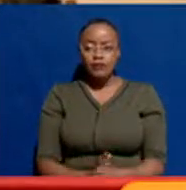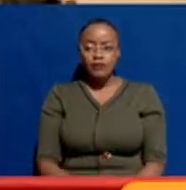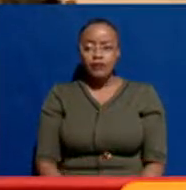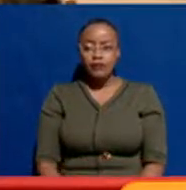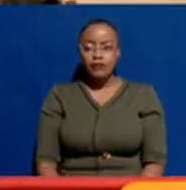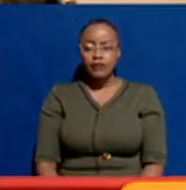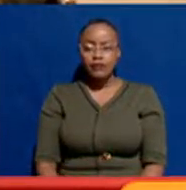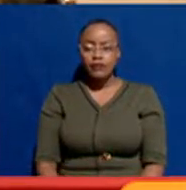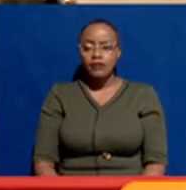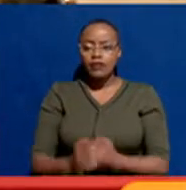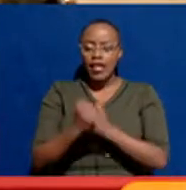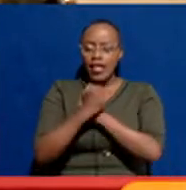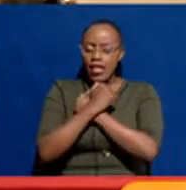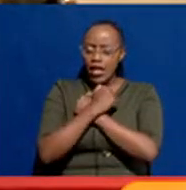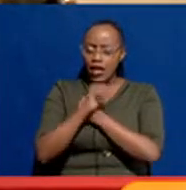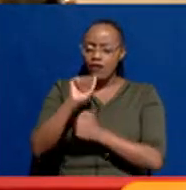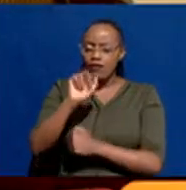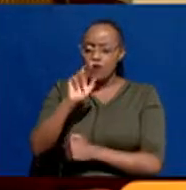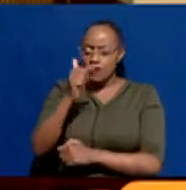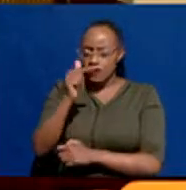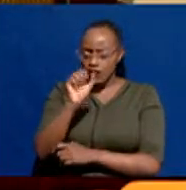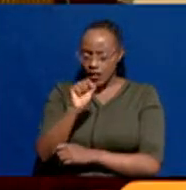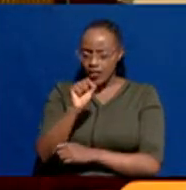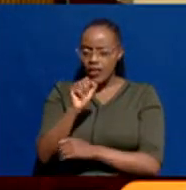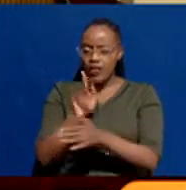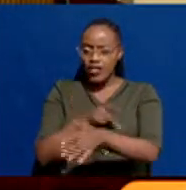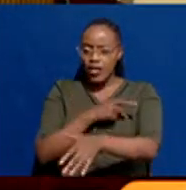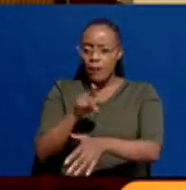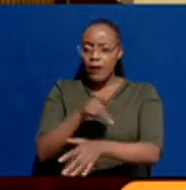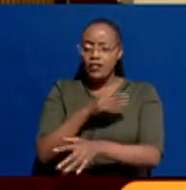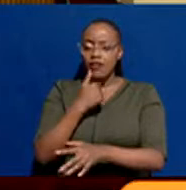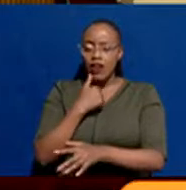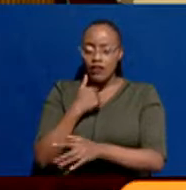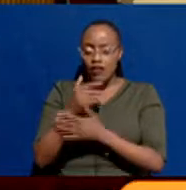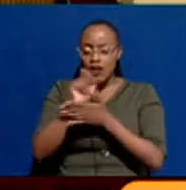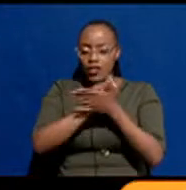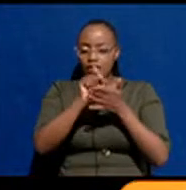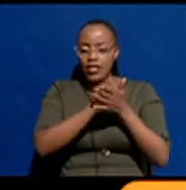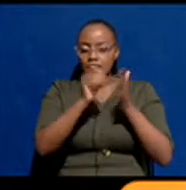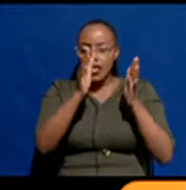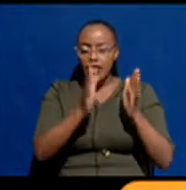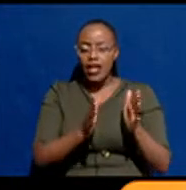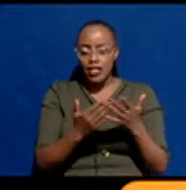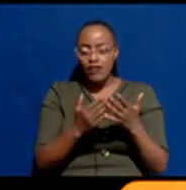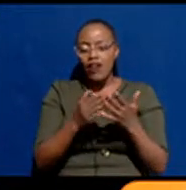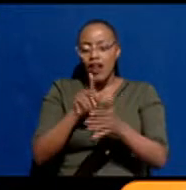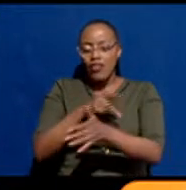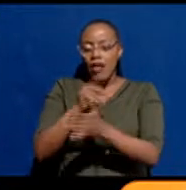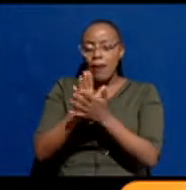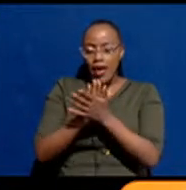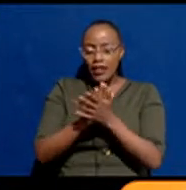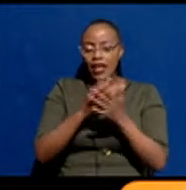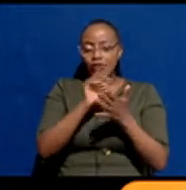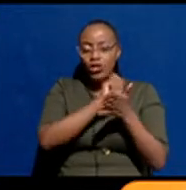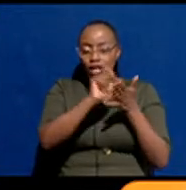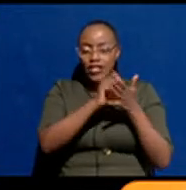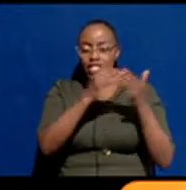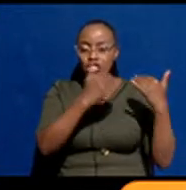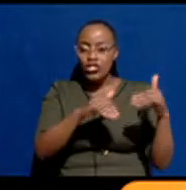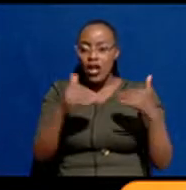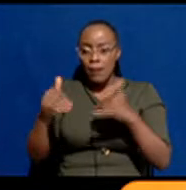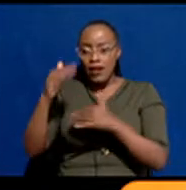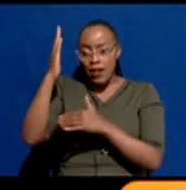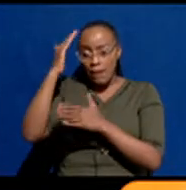feminist... A lover of arts, the late professor was also an accomplished writer, poet and playwright and in her